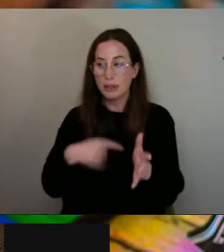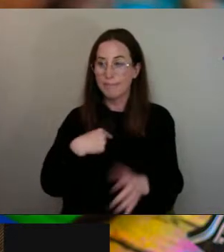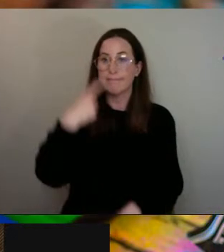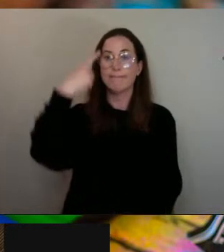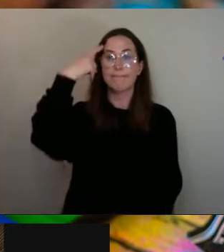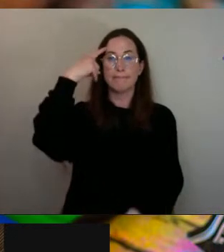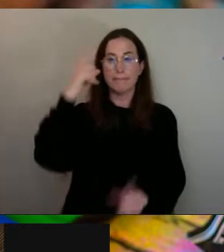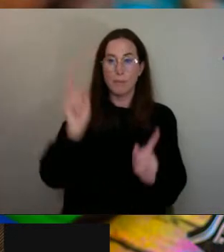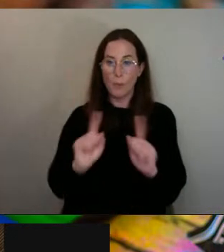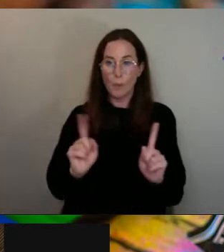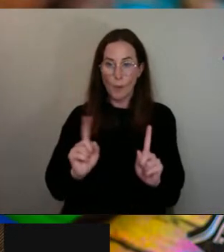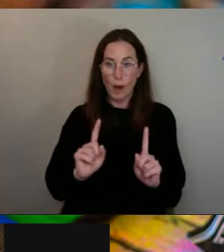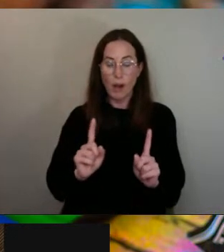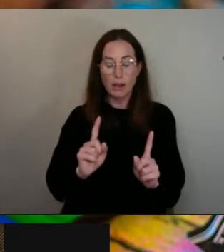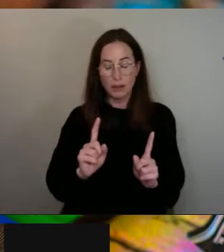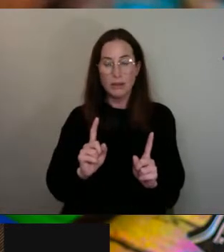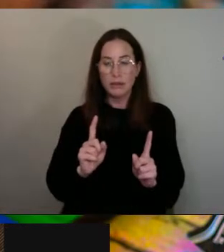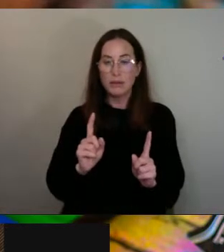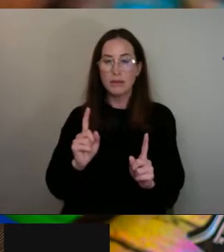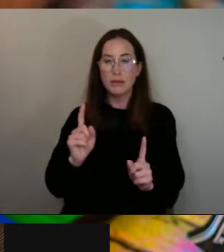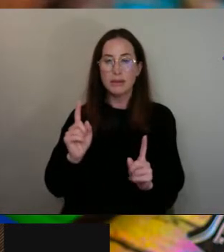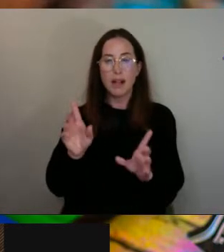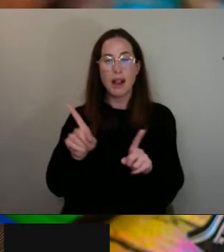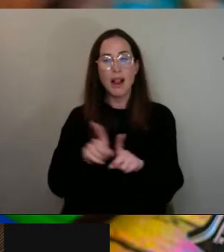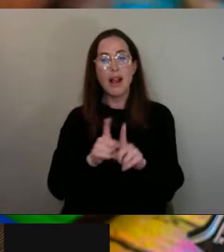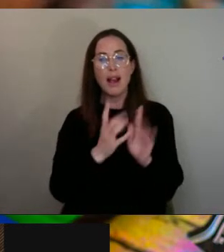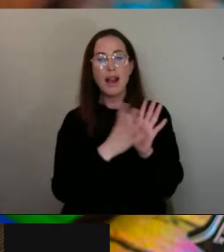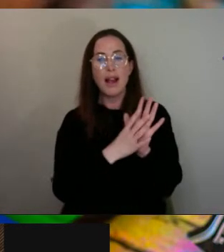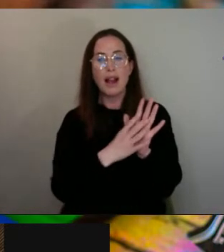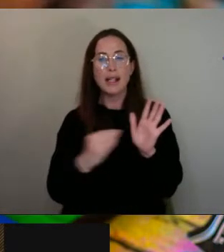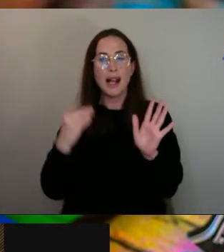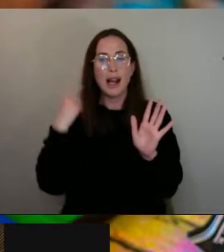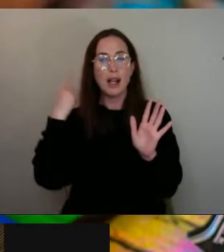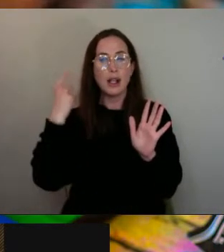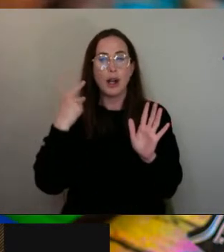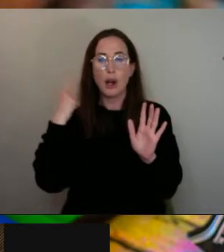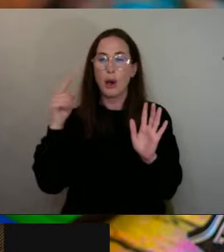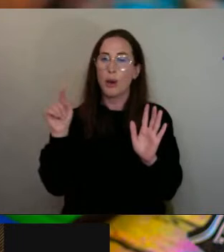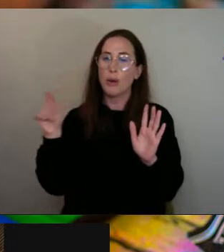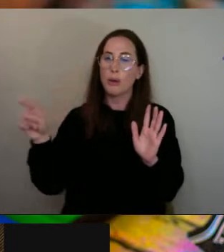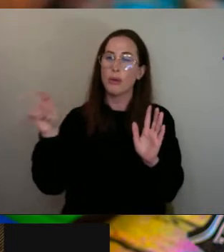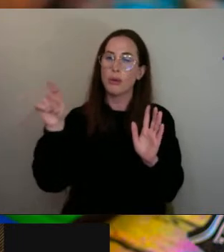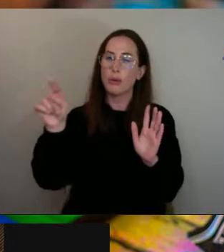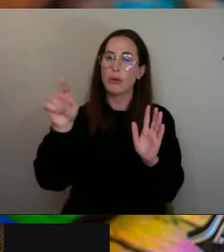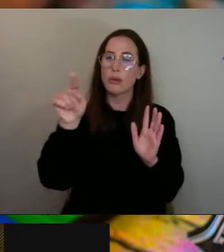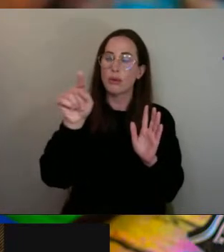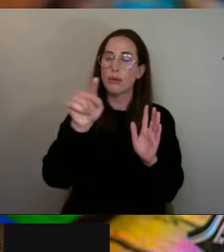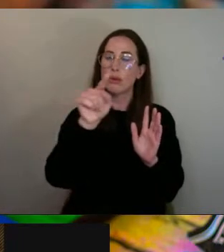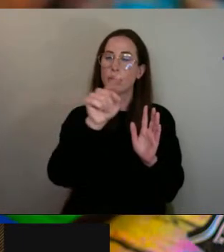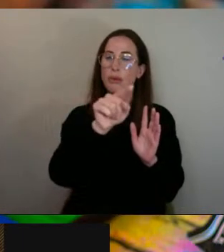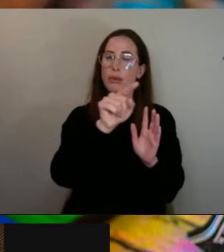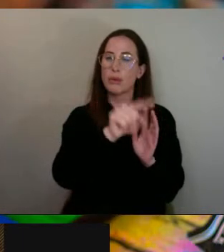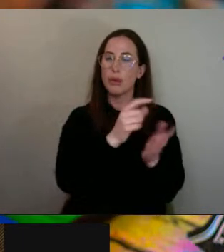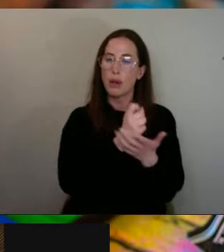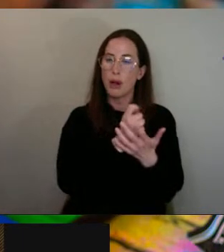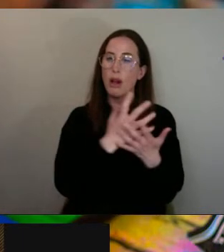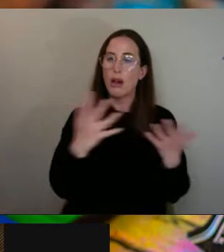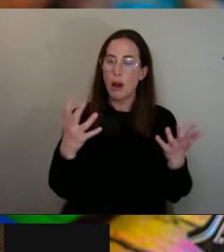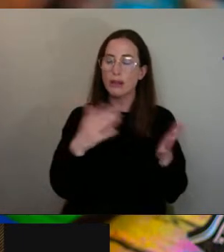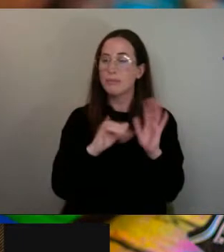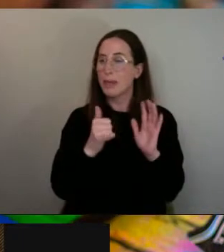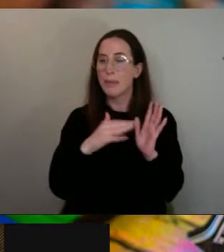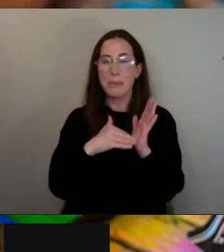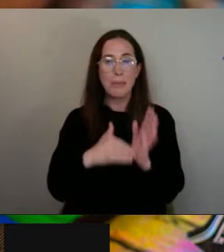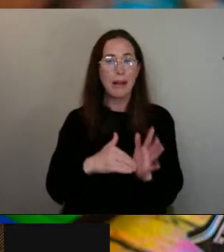there's probably an echo of millions of people that are going through difficult situations and